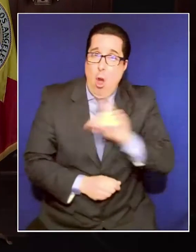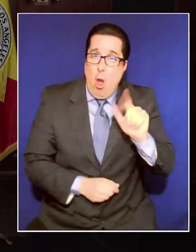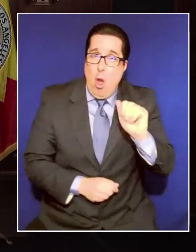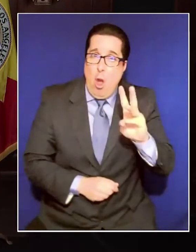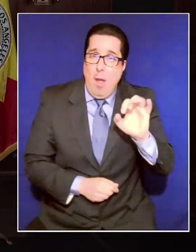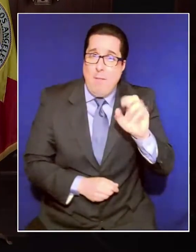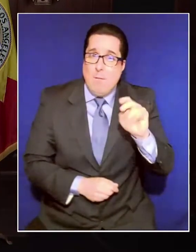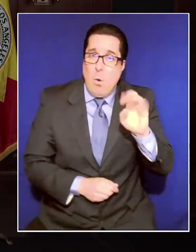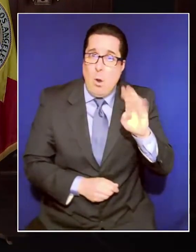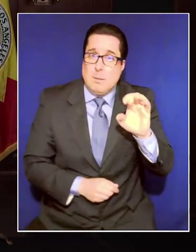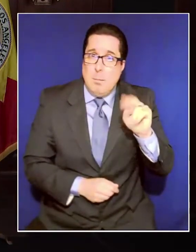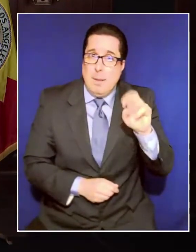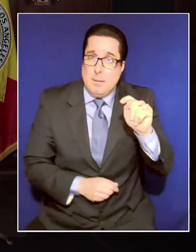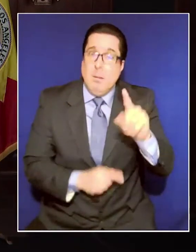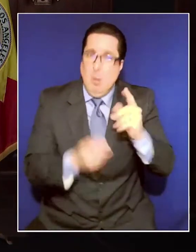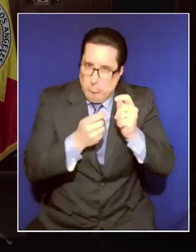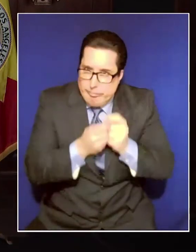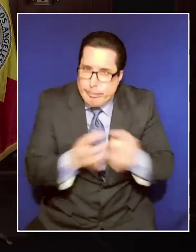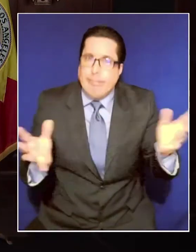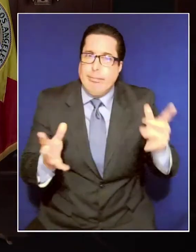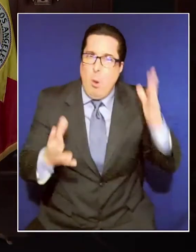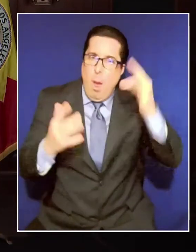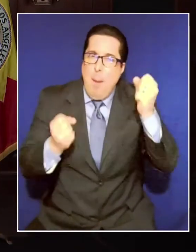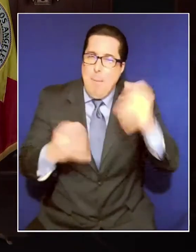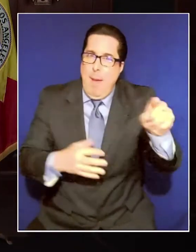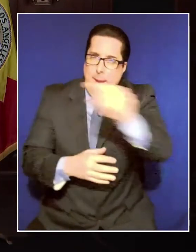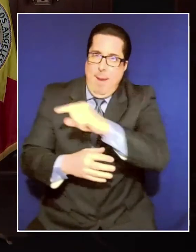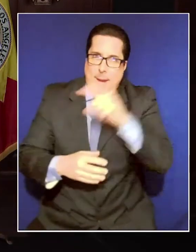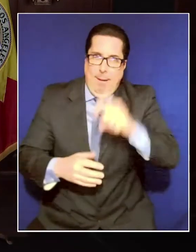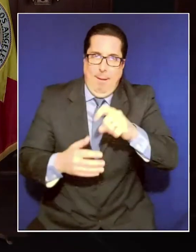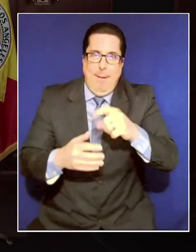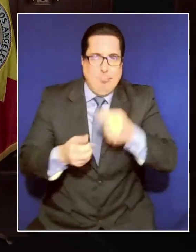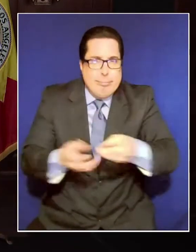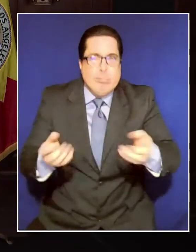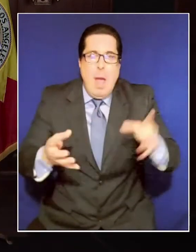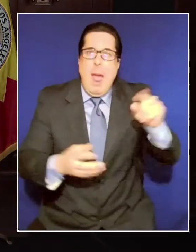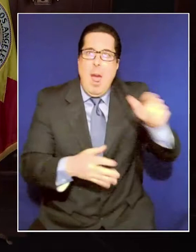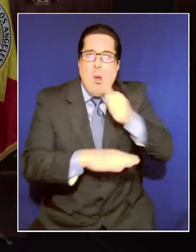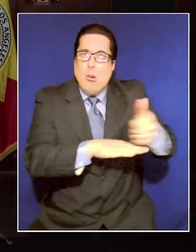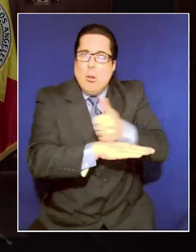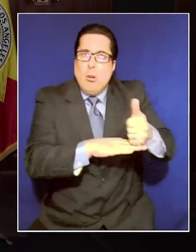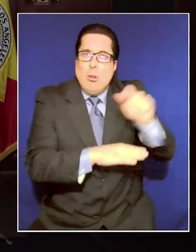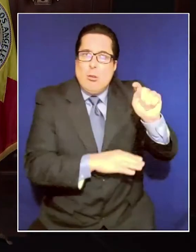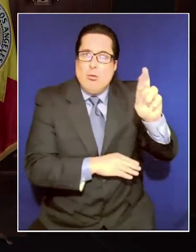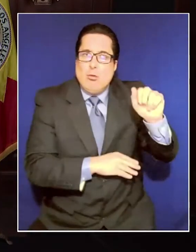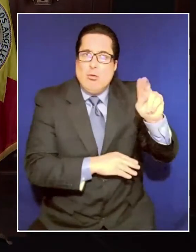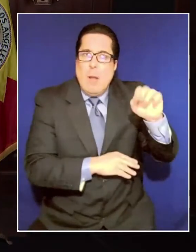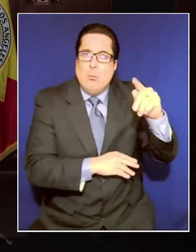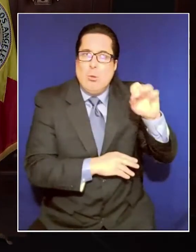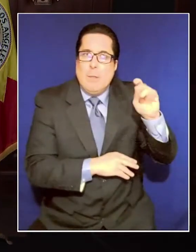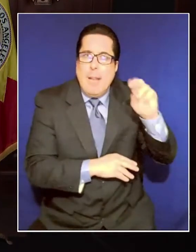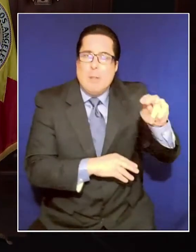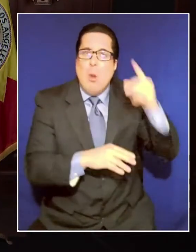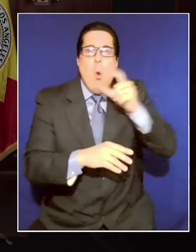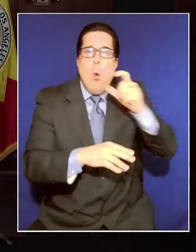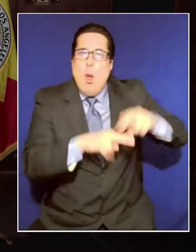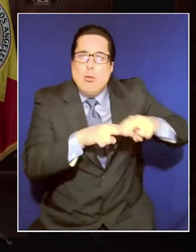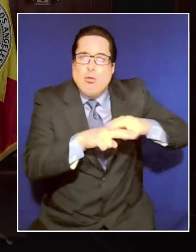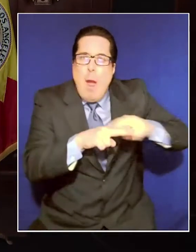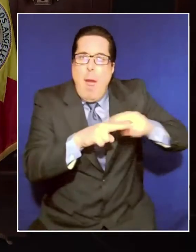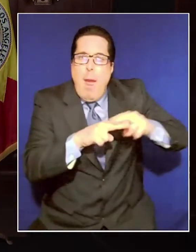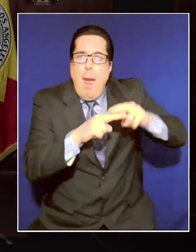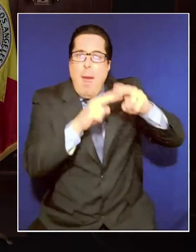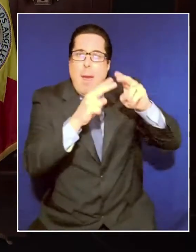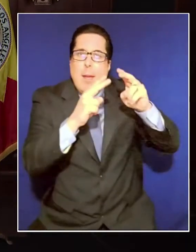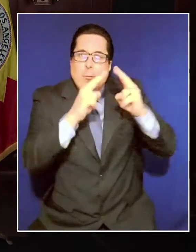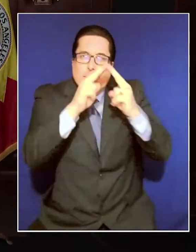to the state to include our transportation workers. And speaking as Metro Chair, I want our Metro bus operators and train operators and folks on the front lines